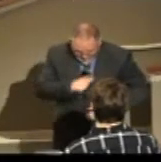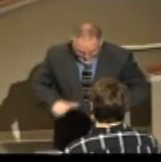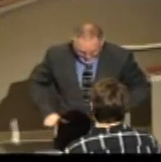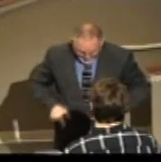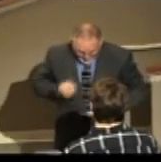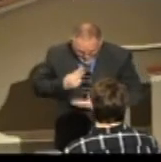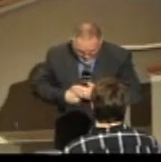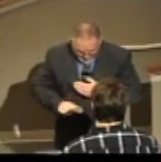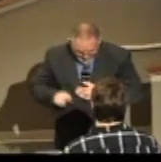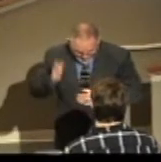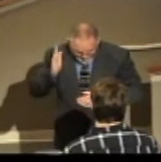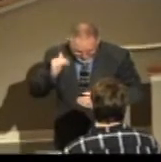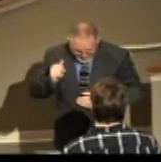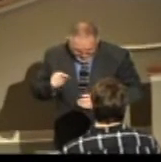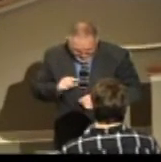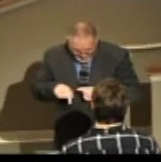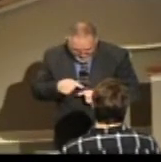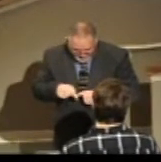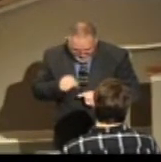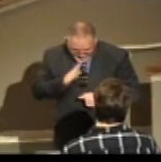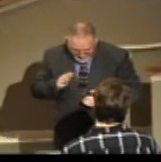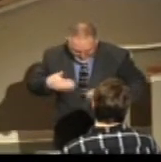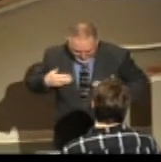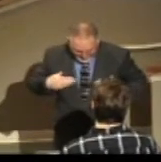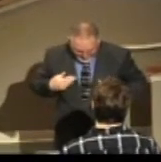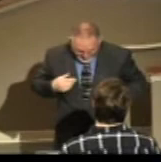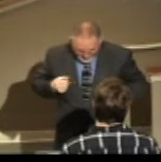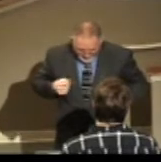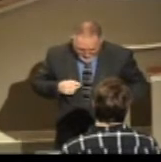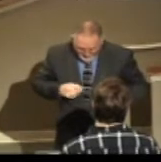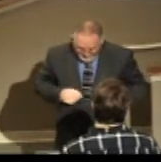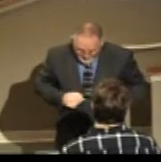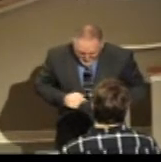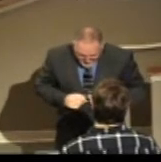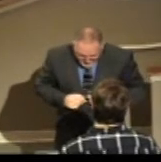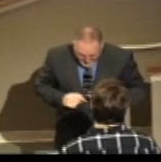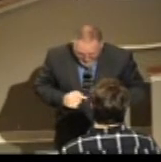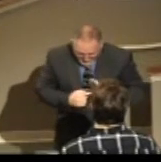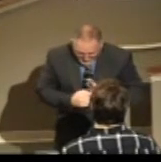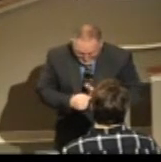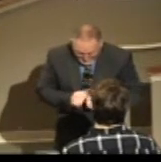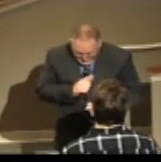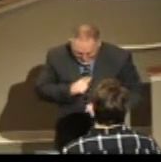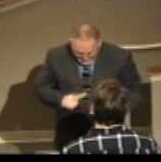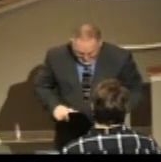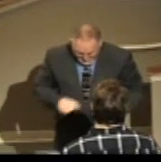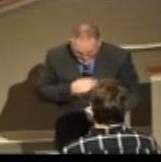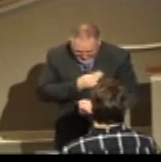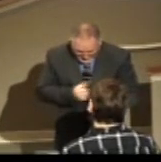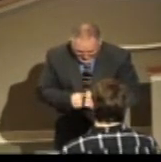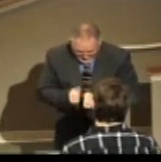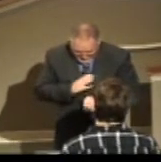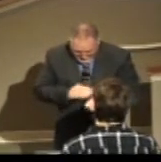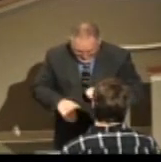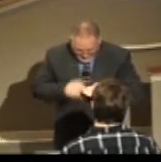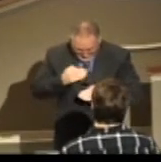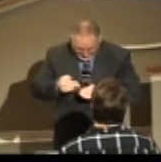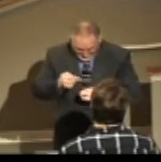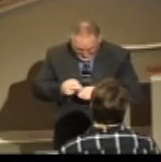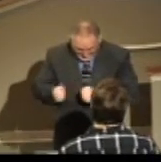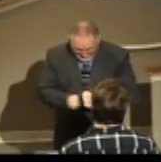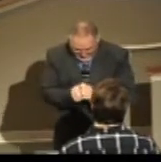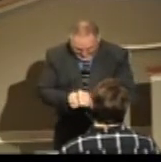The humble shall hear thereof and be glad. Oh, magnify the Lord with me. Let us exalt his name together.